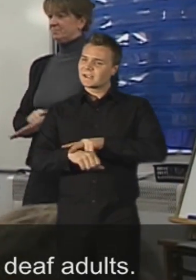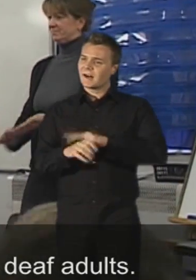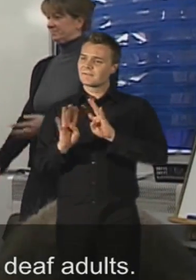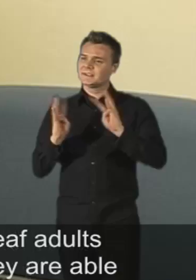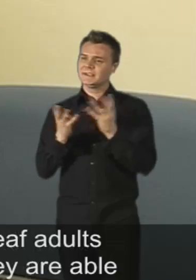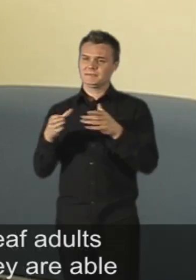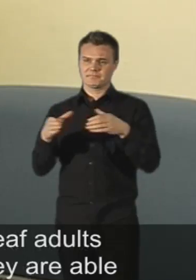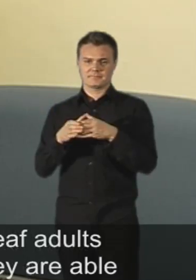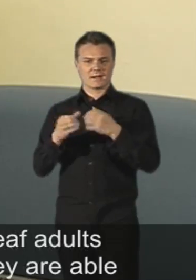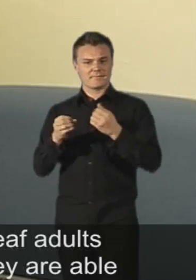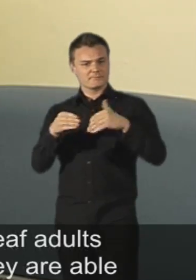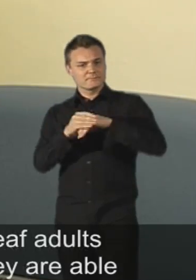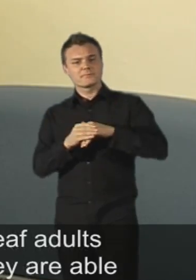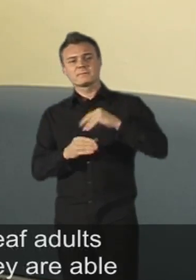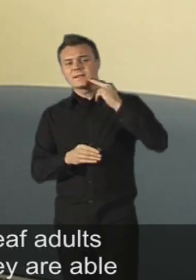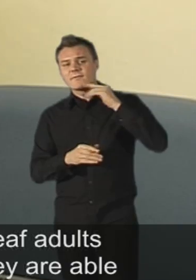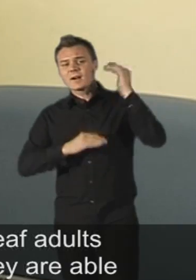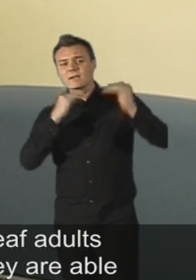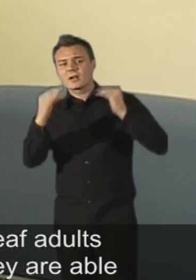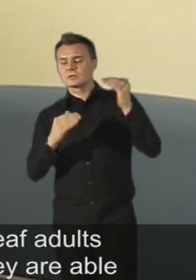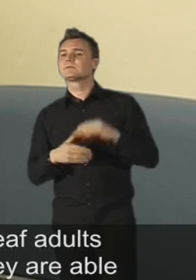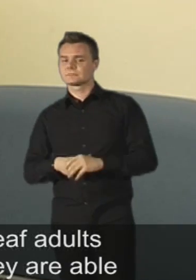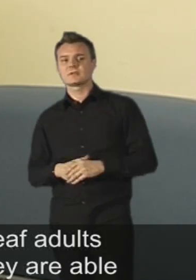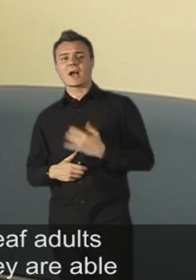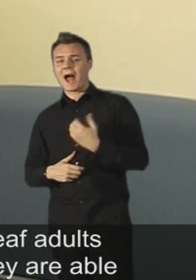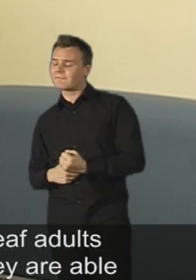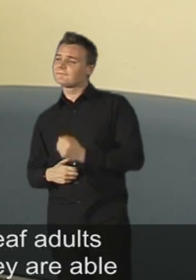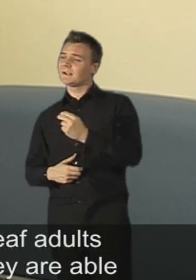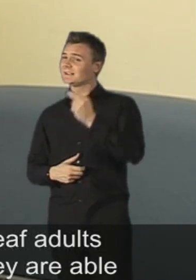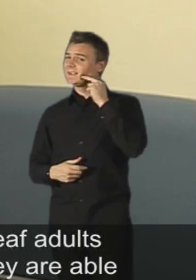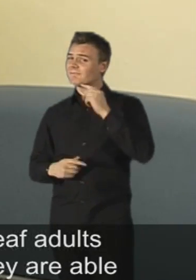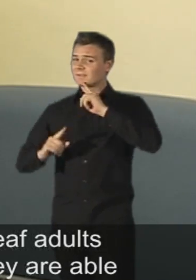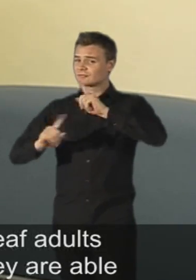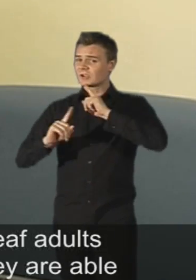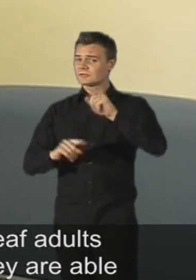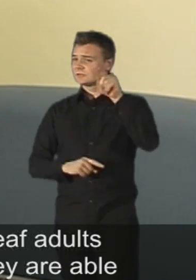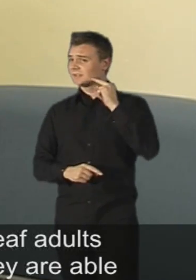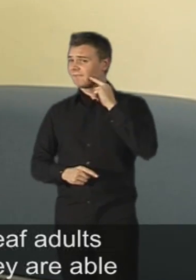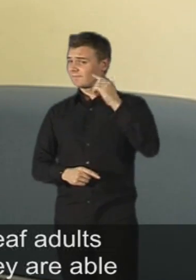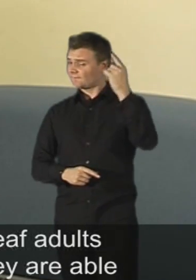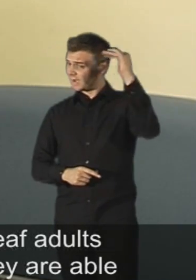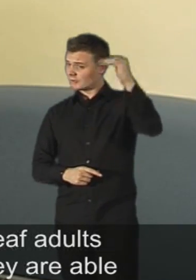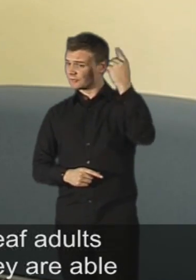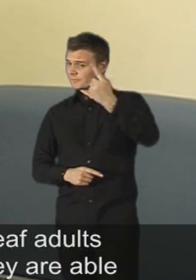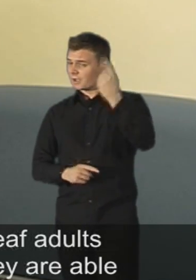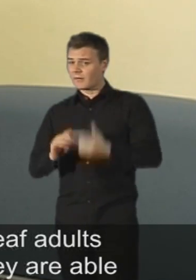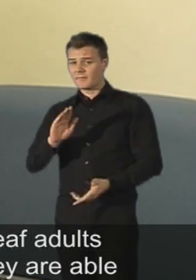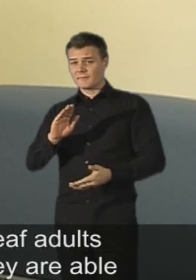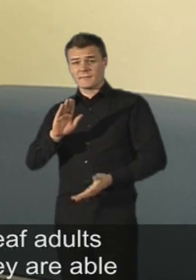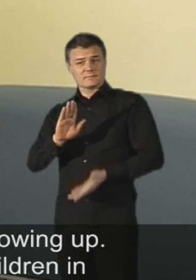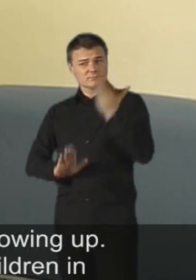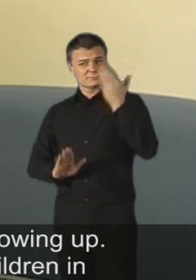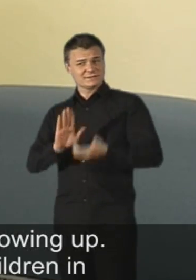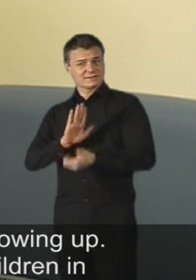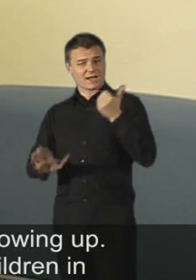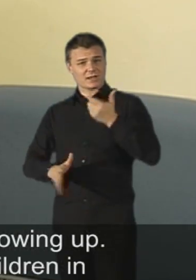We have deaf instructors who are deaf adults with high level signing levels so that they are able